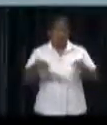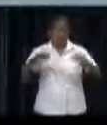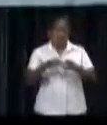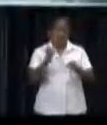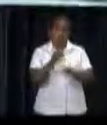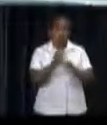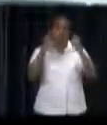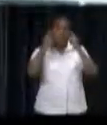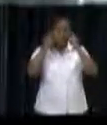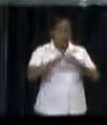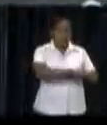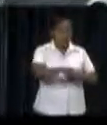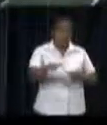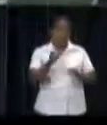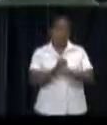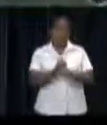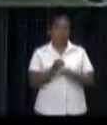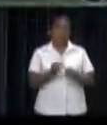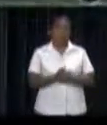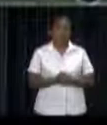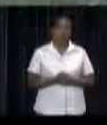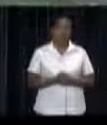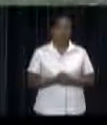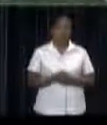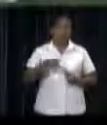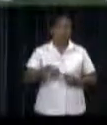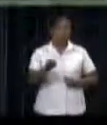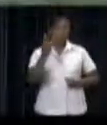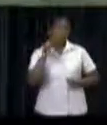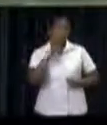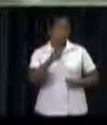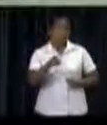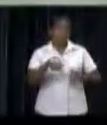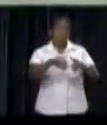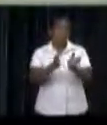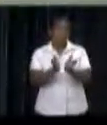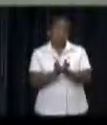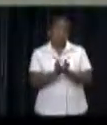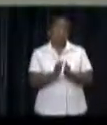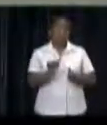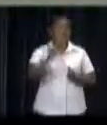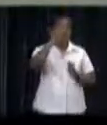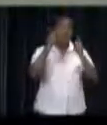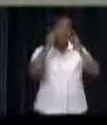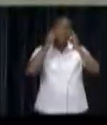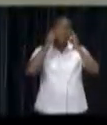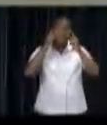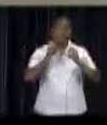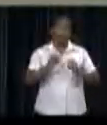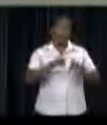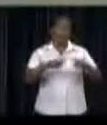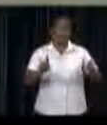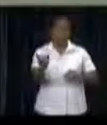which will be manufactured to end products by a cooperation with China. As previously reported, the